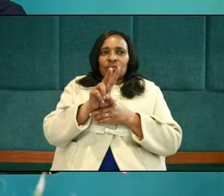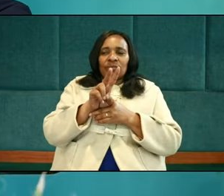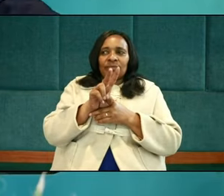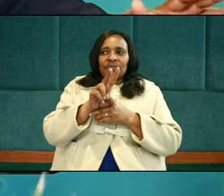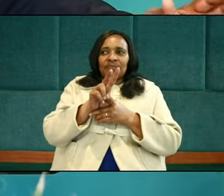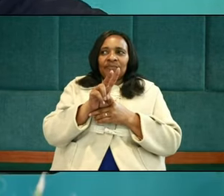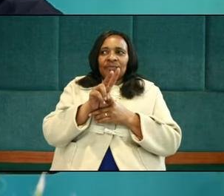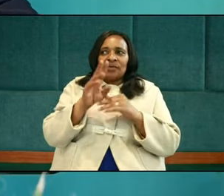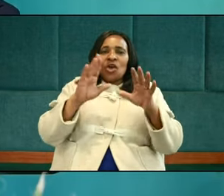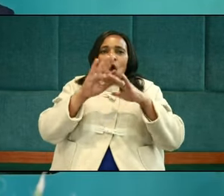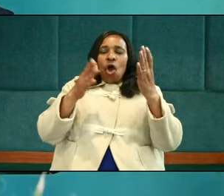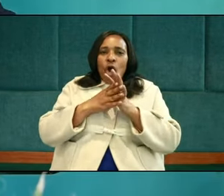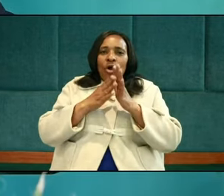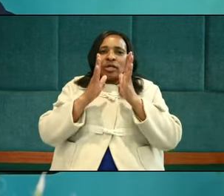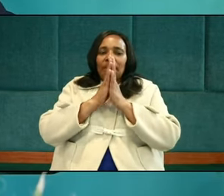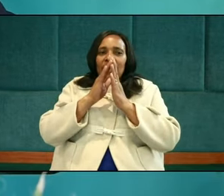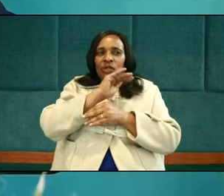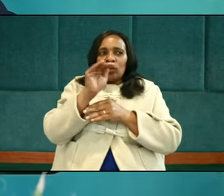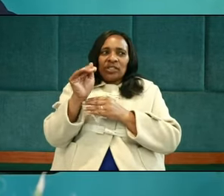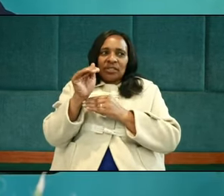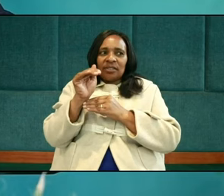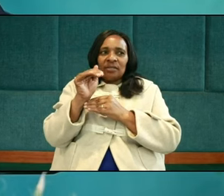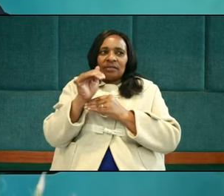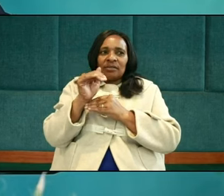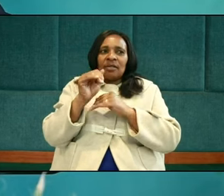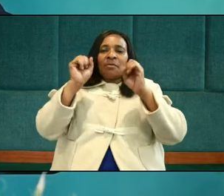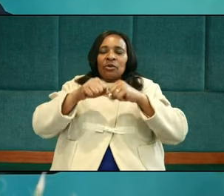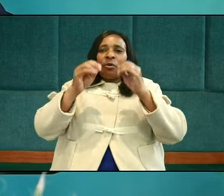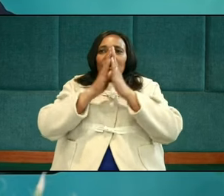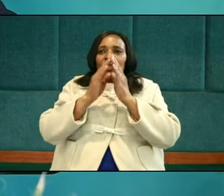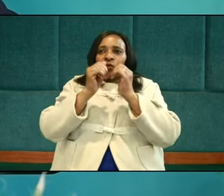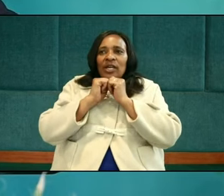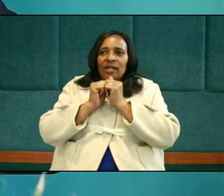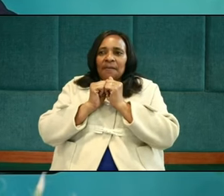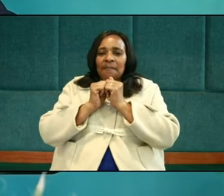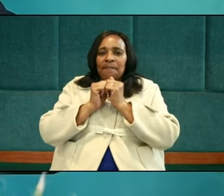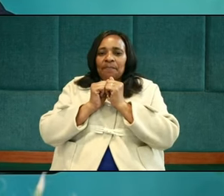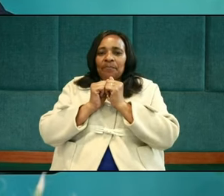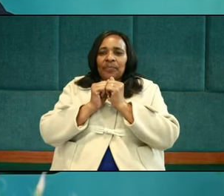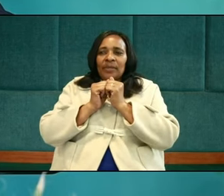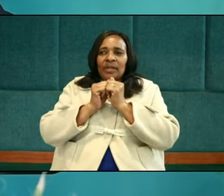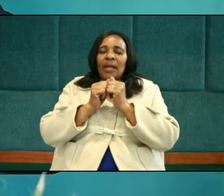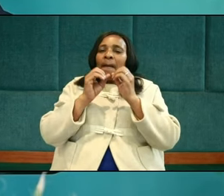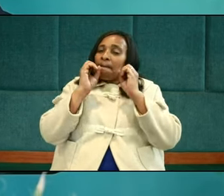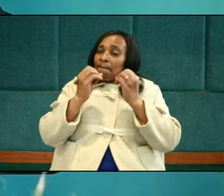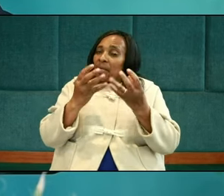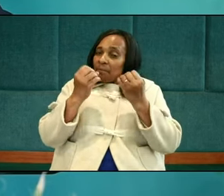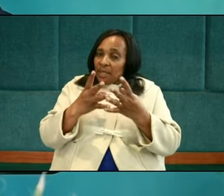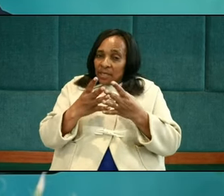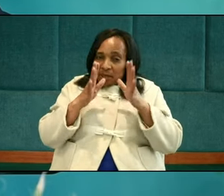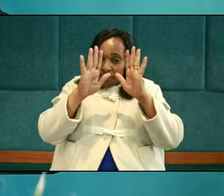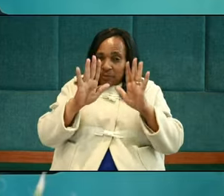All of the prayer needs, prayer requests, we'll be praying together on many other important prayer